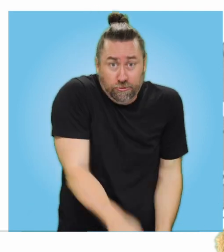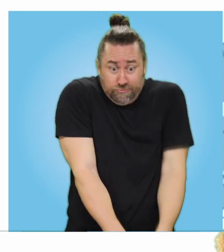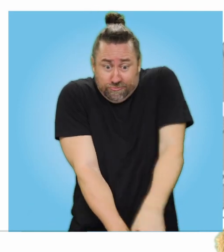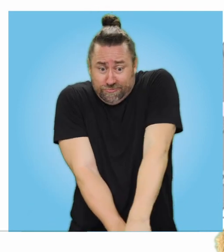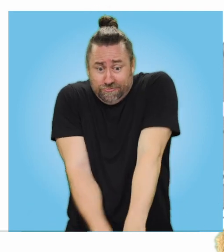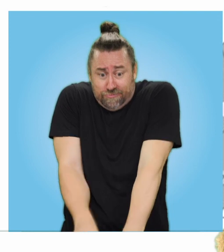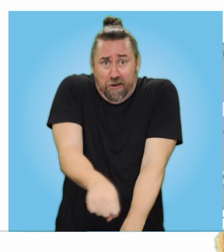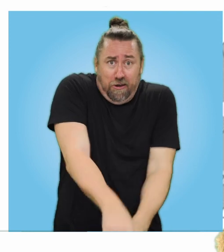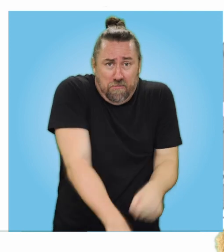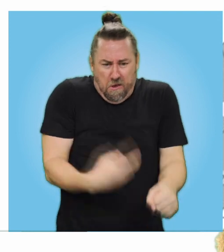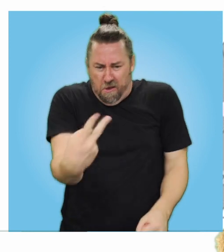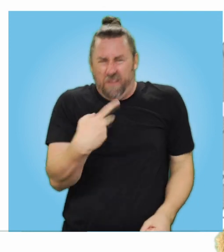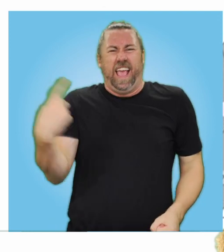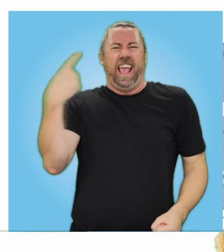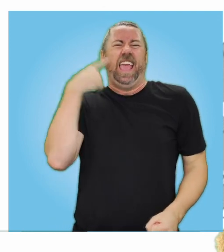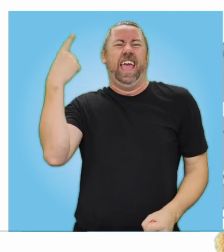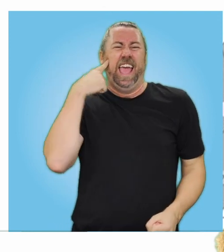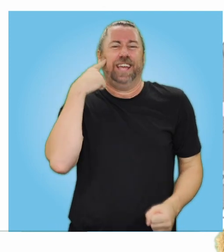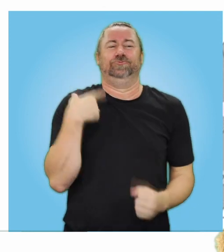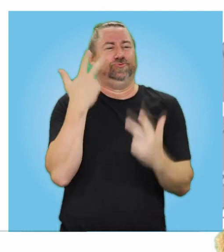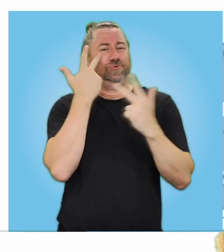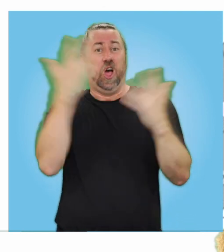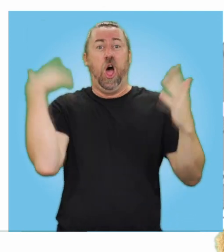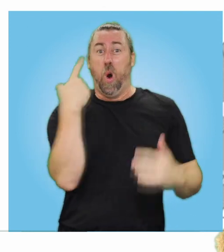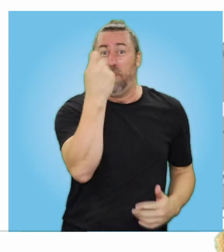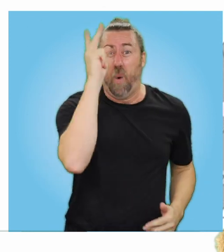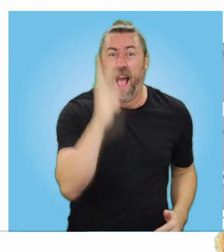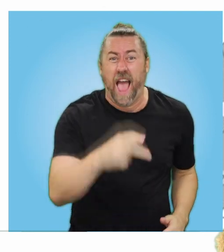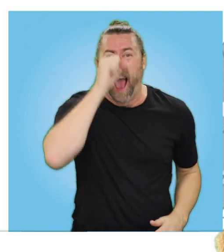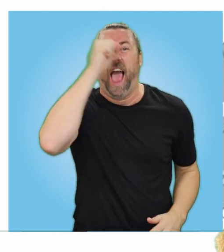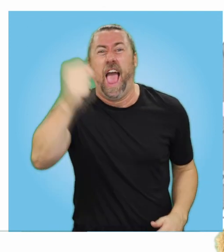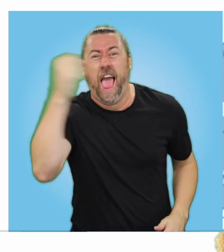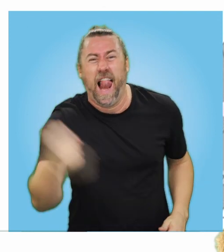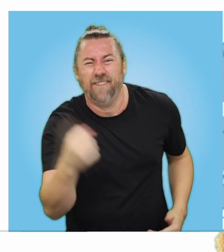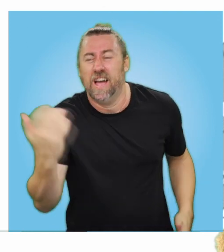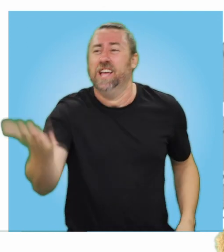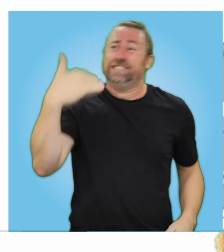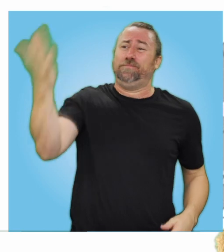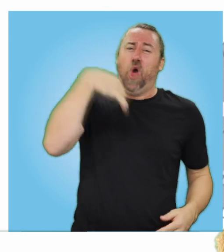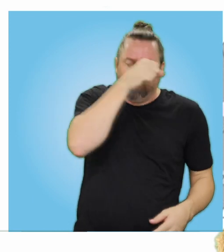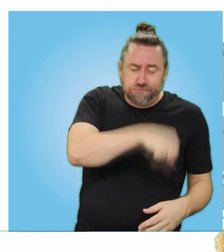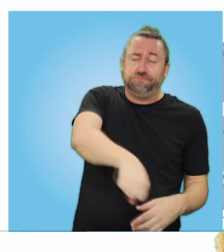it was such a wonderful stunt that they called for another elephant.